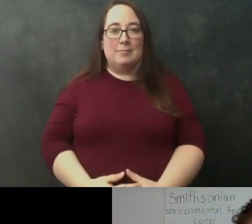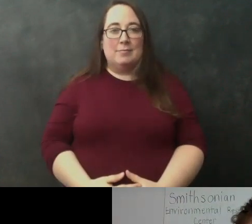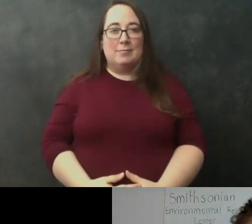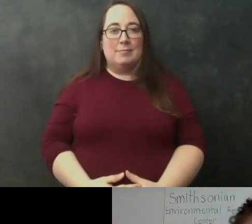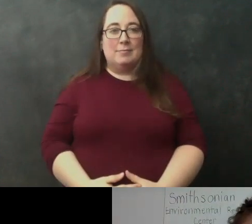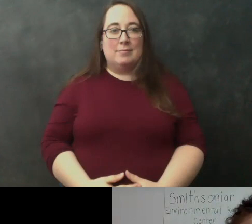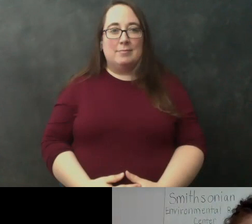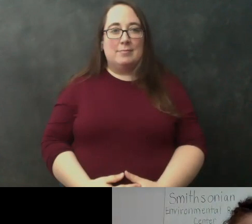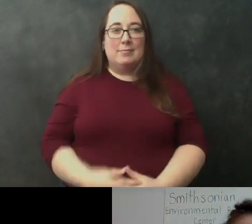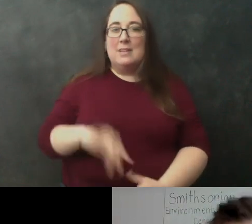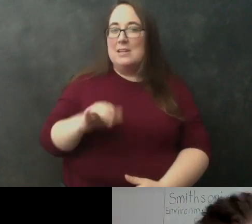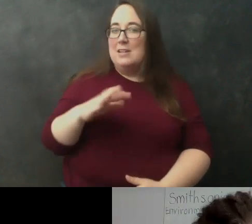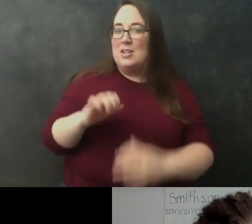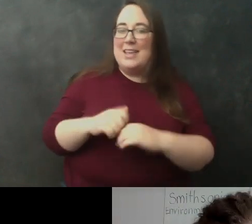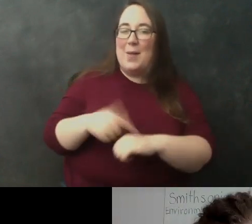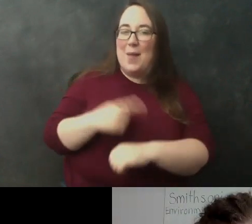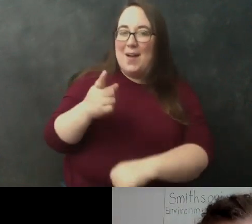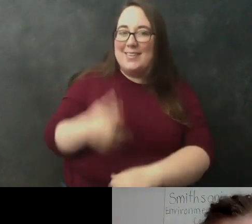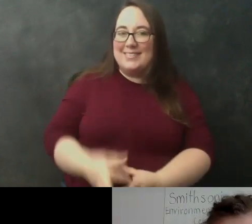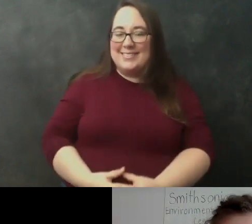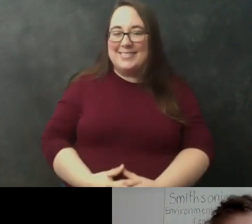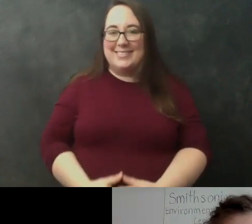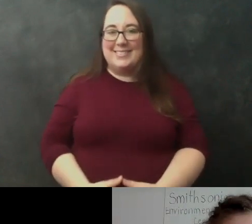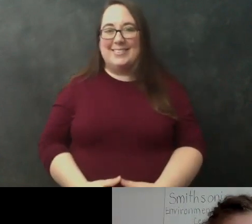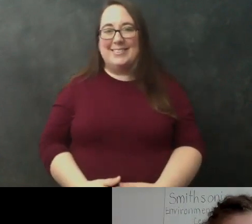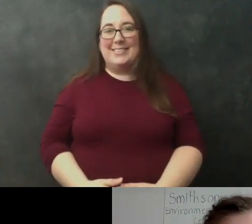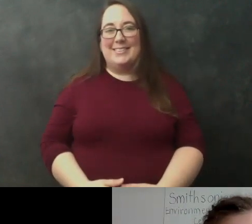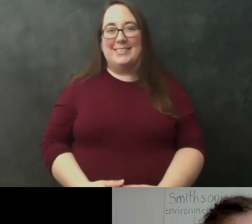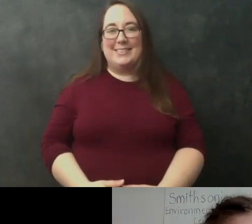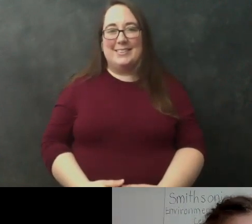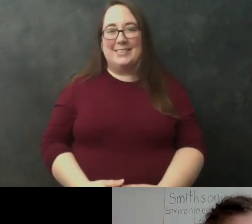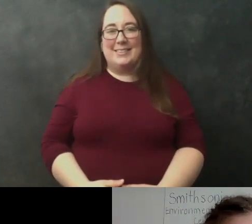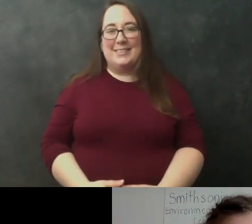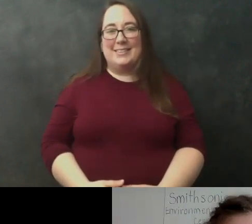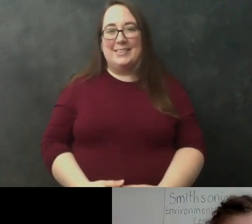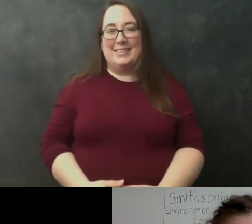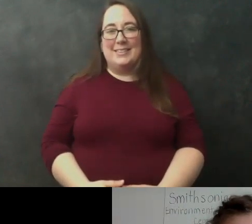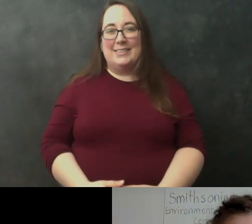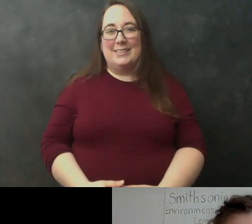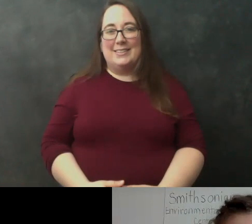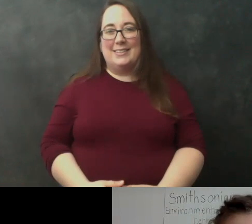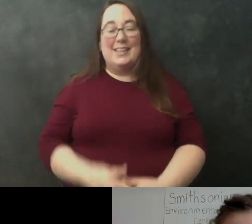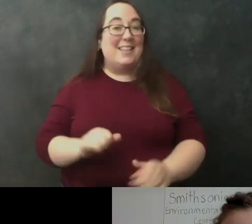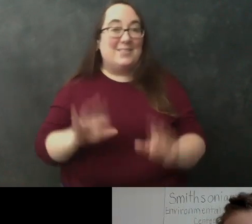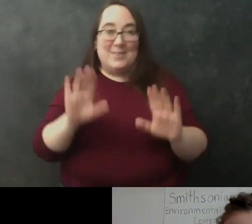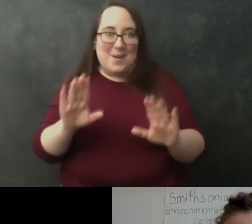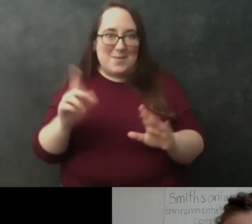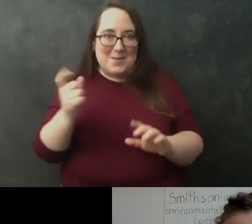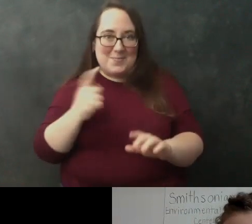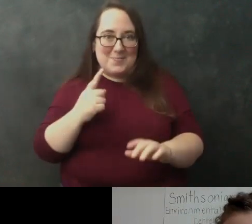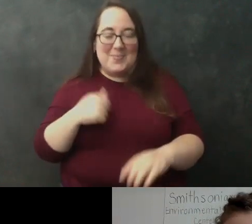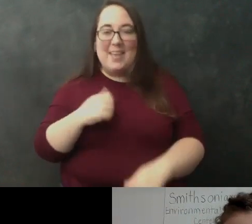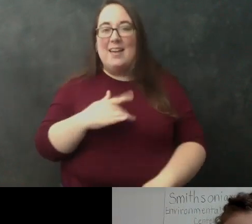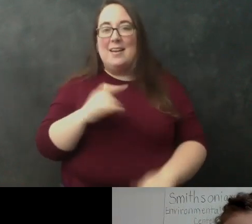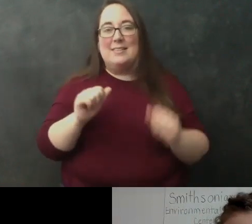julie how long have you been a scientist uh well hmm that's a great question uh i feel like i've been a